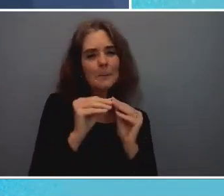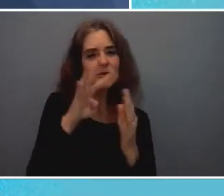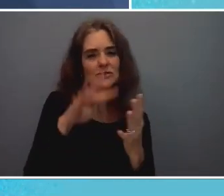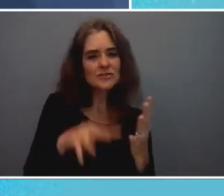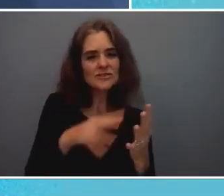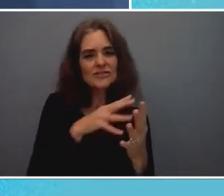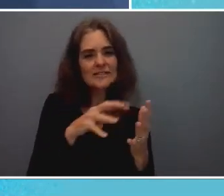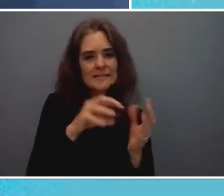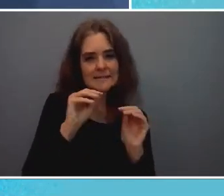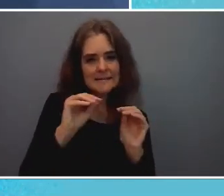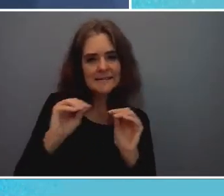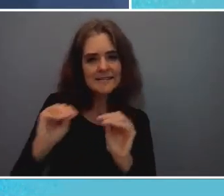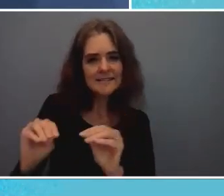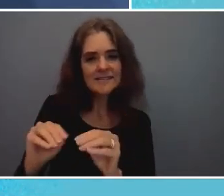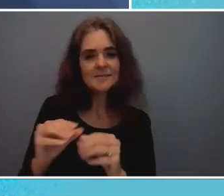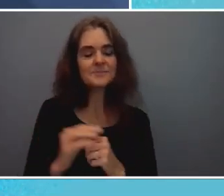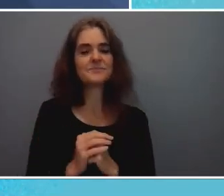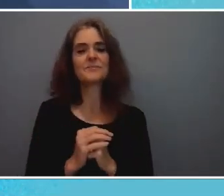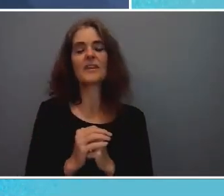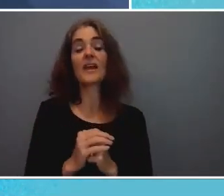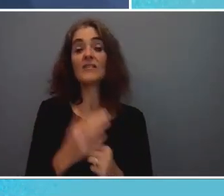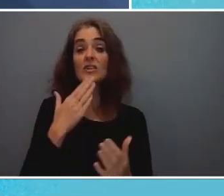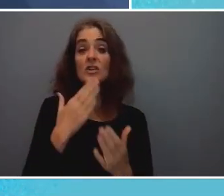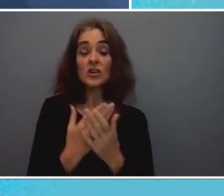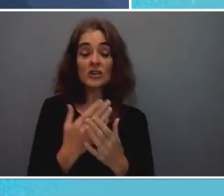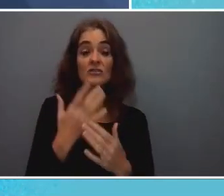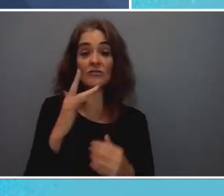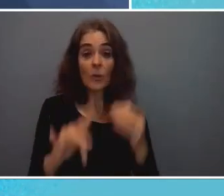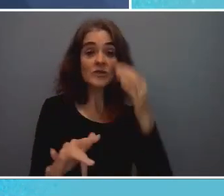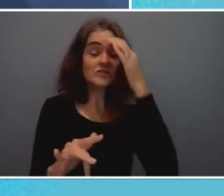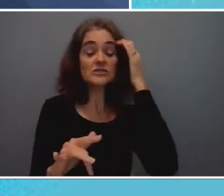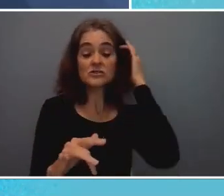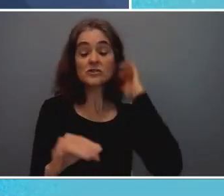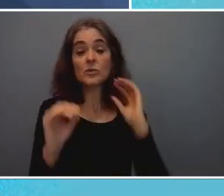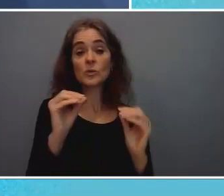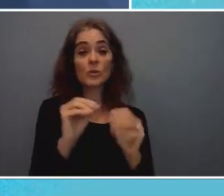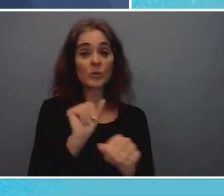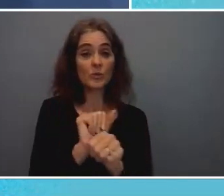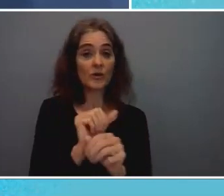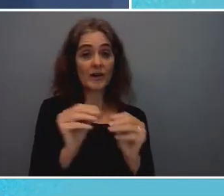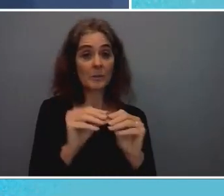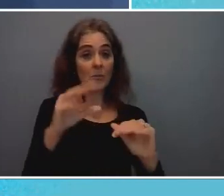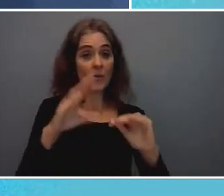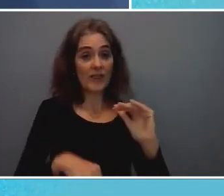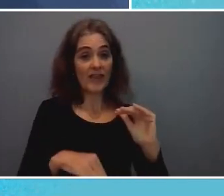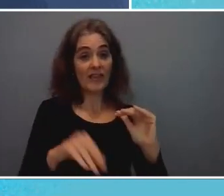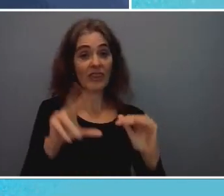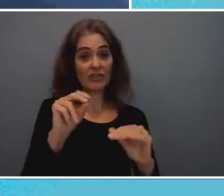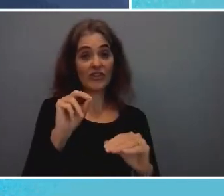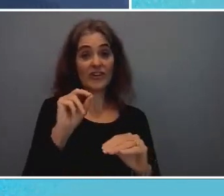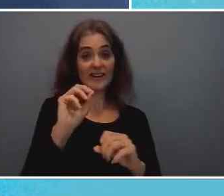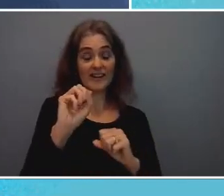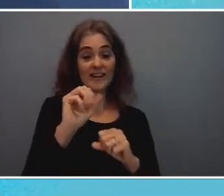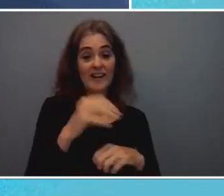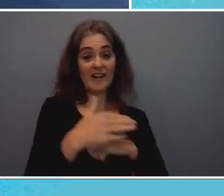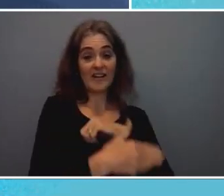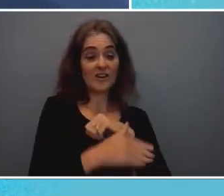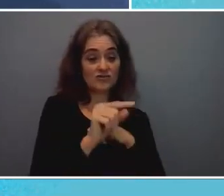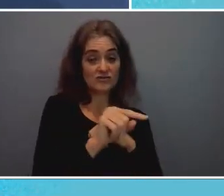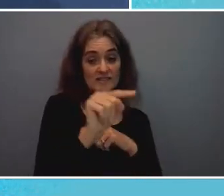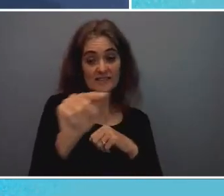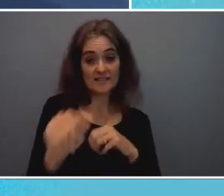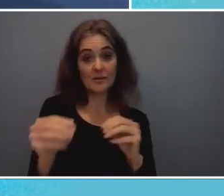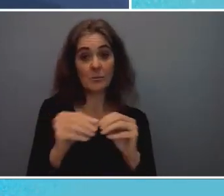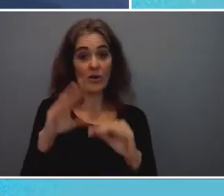I have had the good fortune to work in more than 30 countries for more than 20 years with more